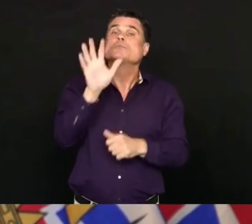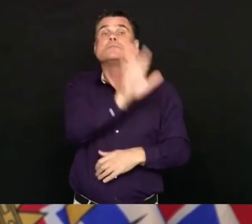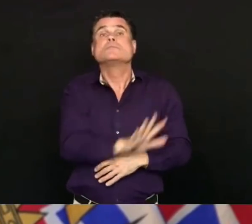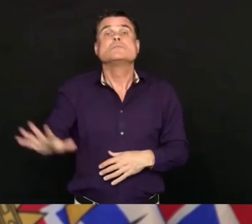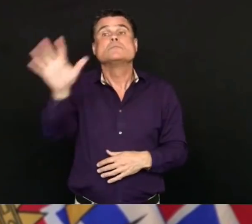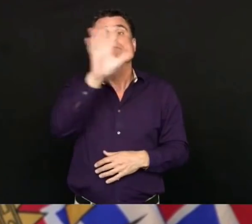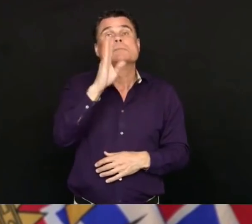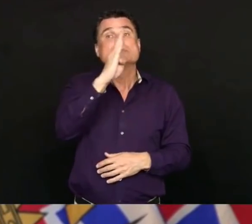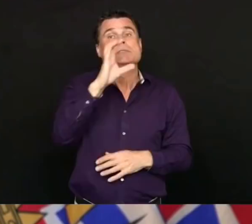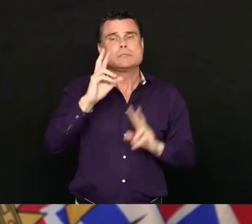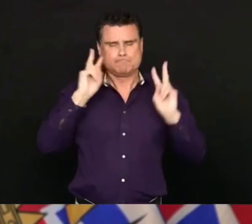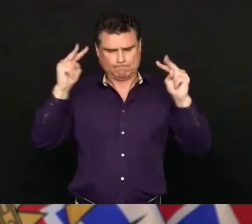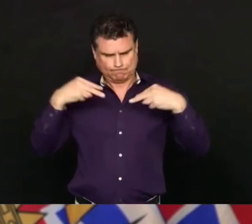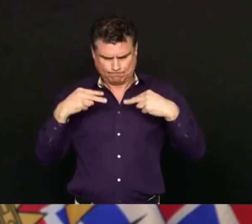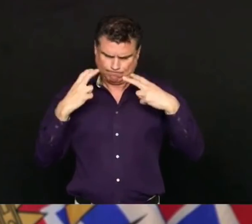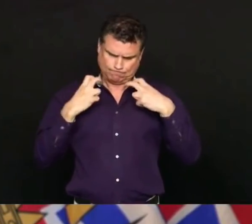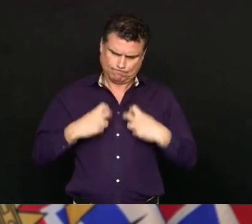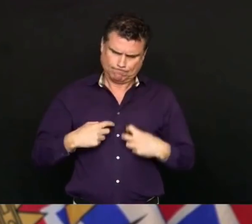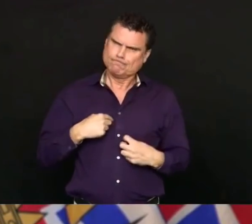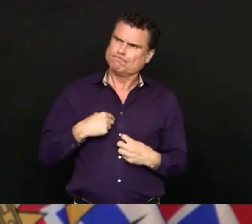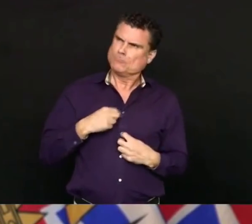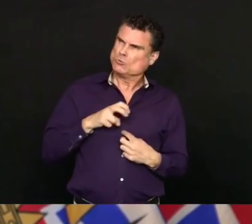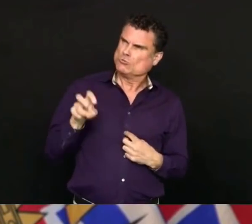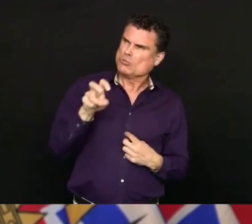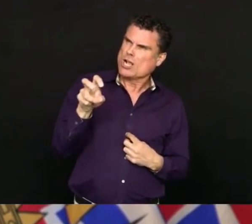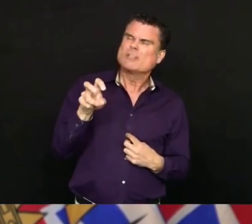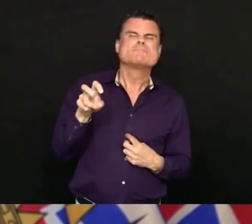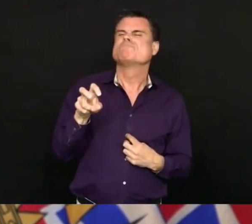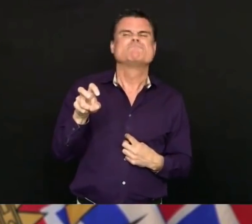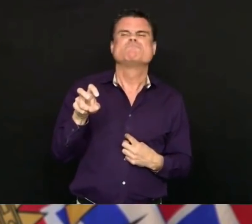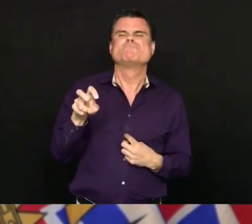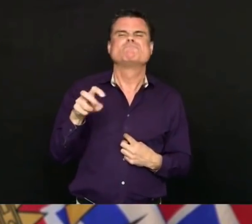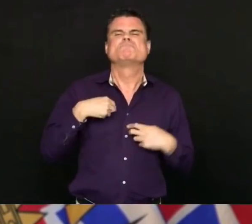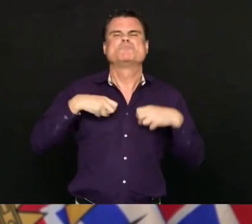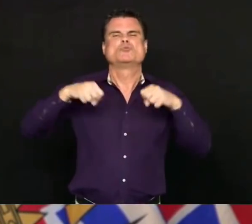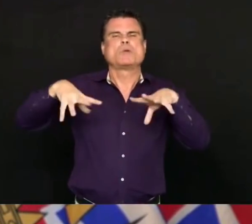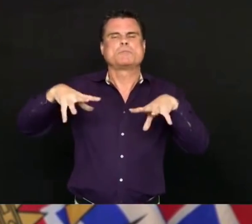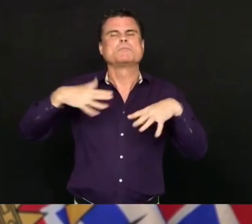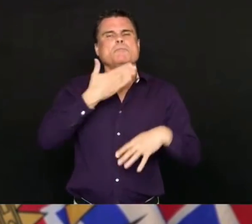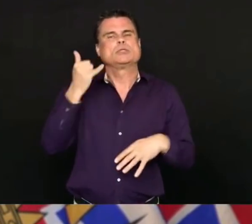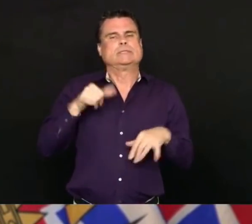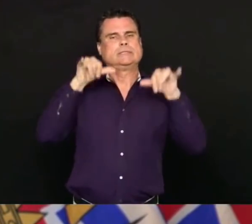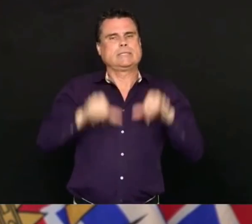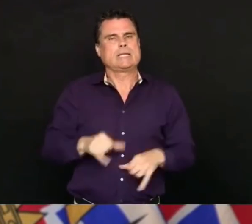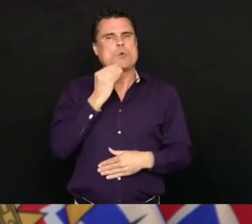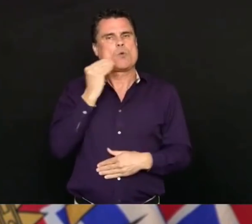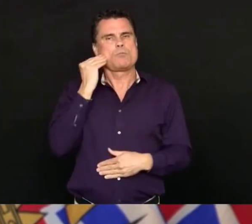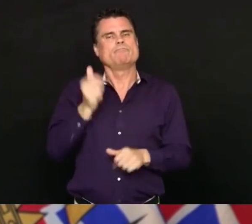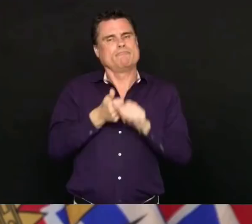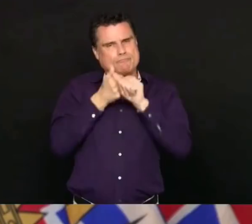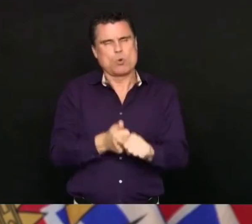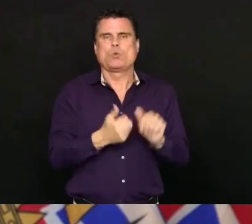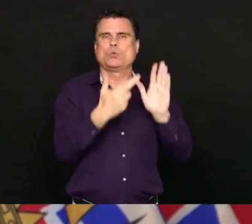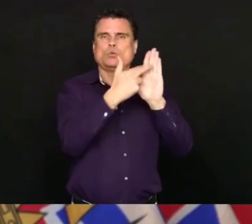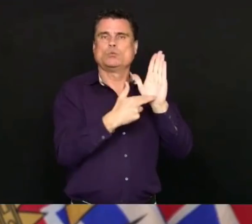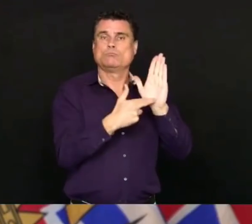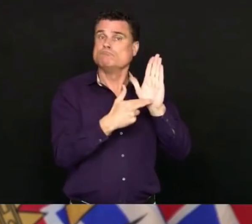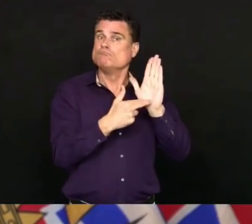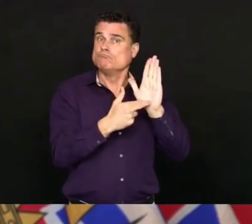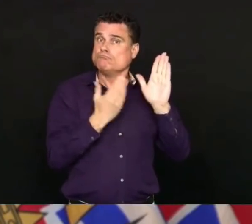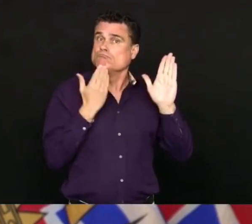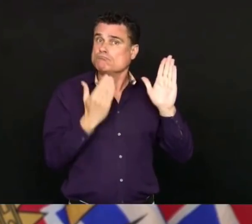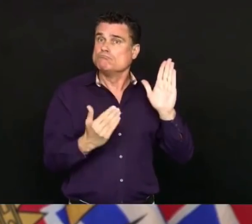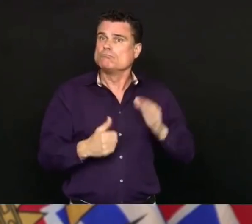50th public update since this crisis began. And it's a key part of how we are trying to keep you informed